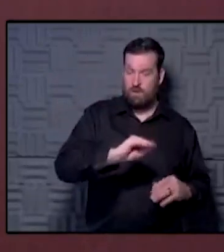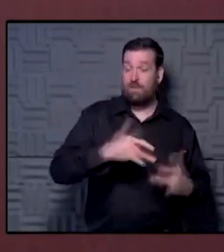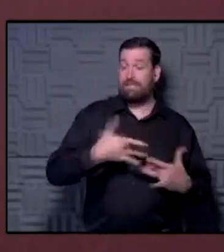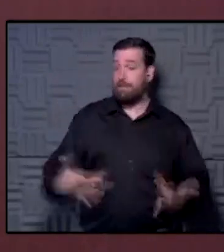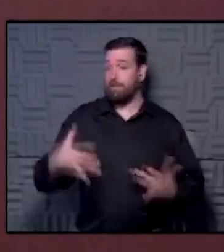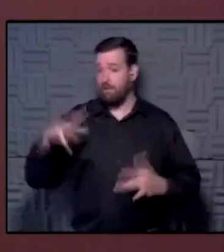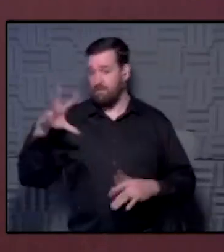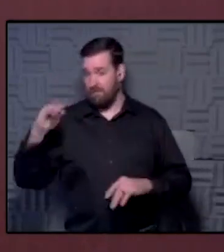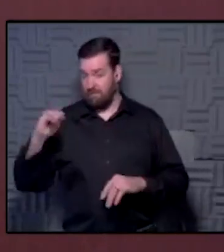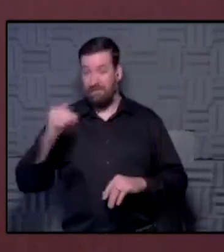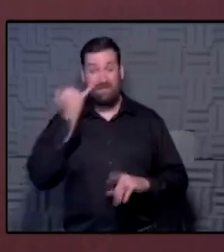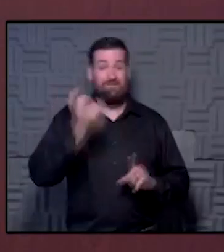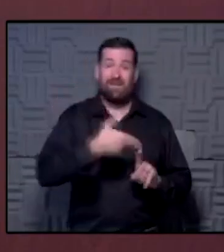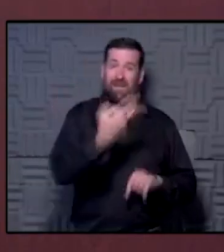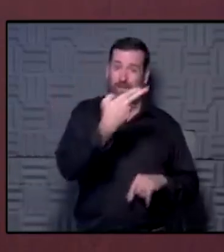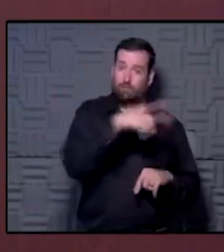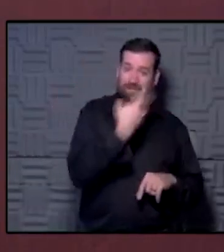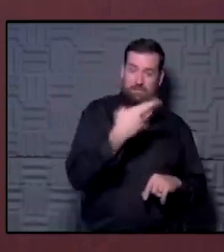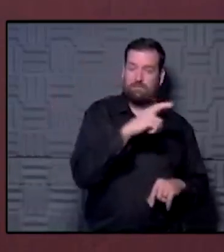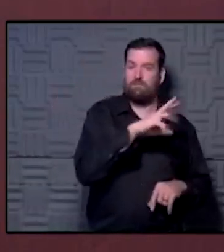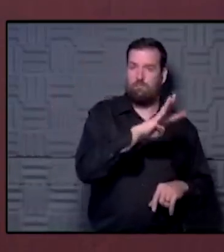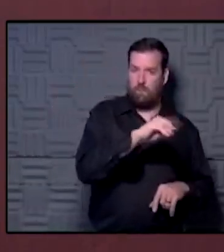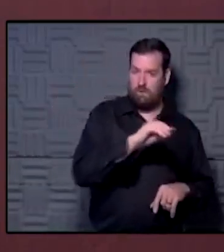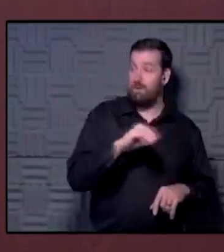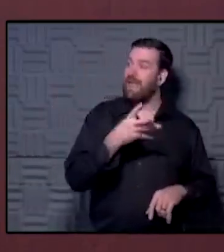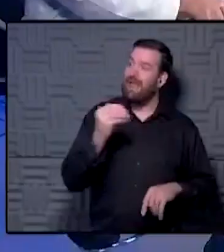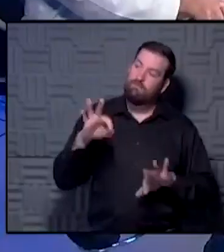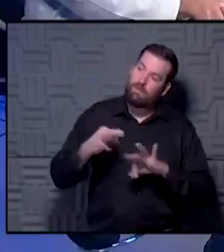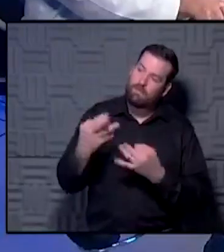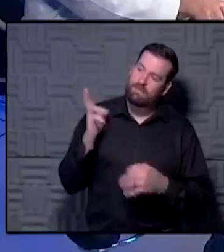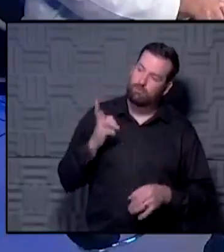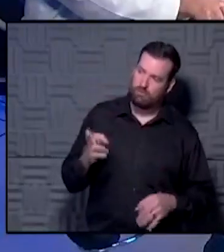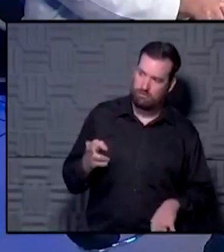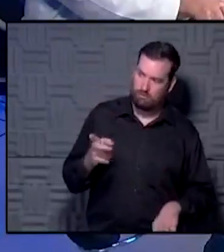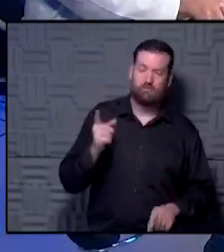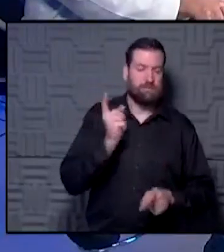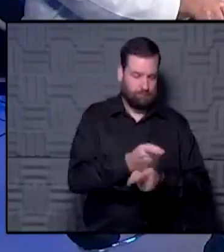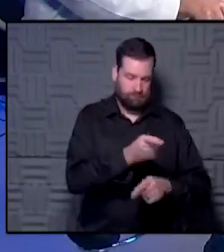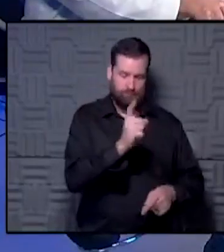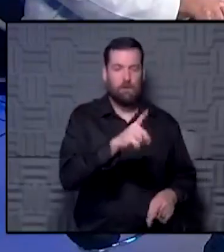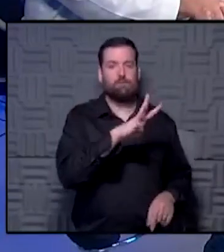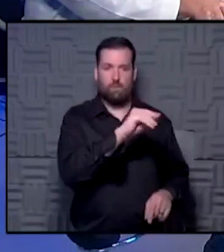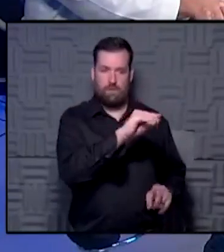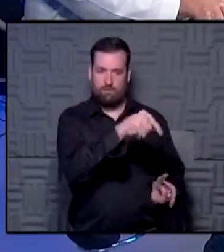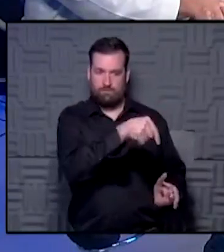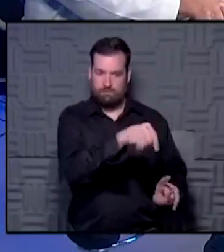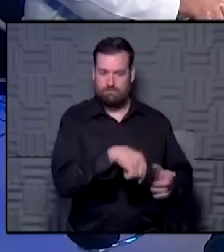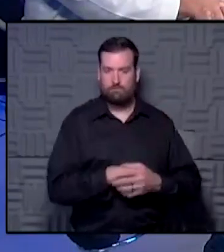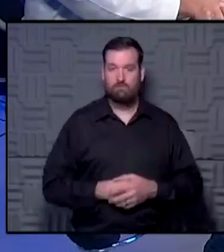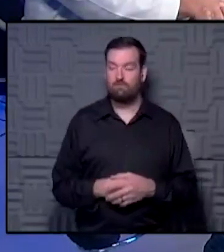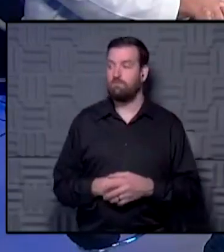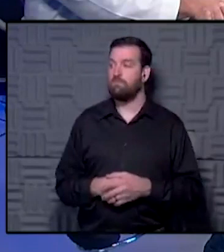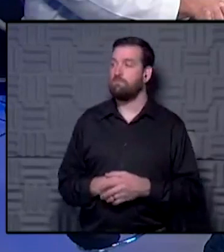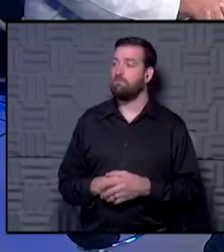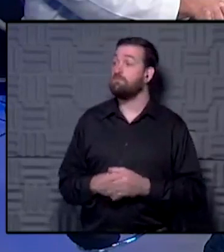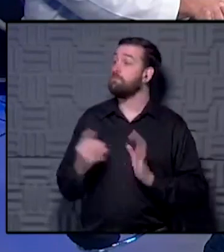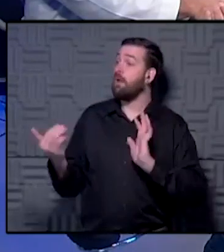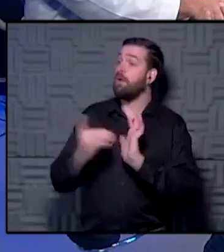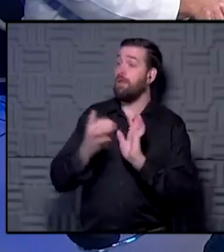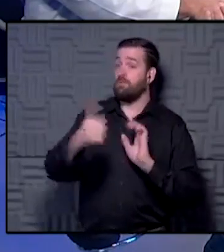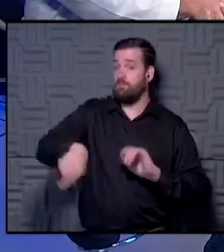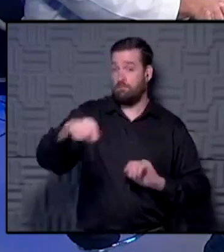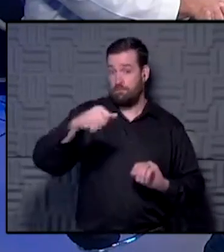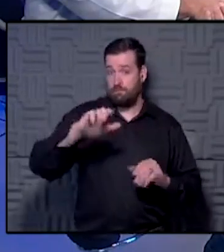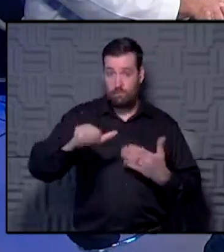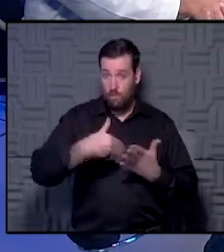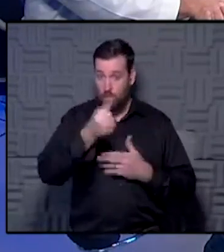men, 40 for higher risk men for prostate cancer screening. And family history of prostate cancer? Absolutely. 40. Yep. So, and I'd just say again for all you guys